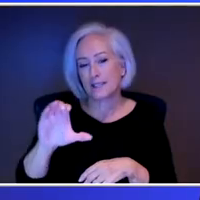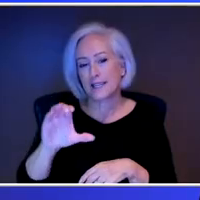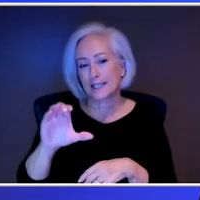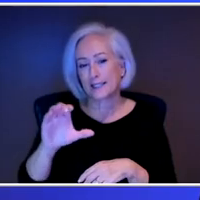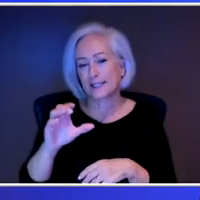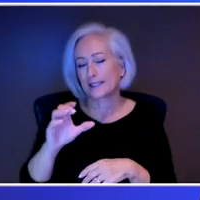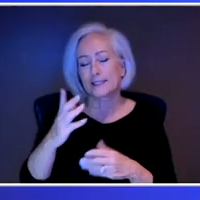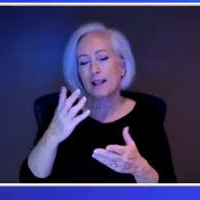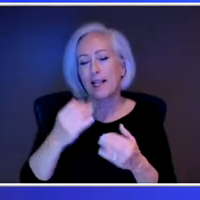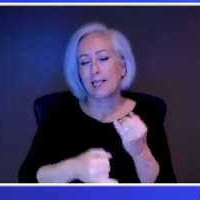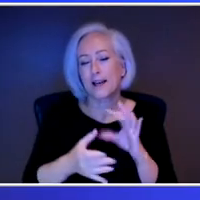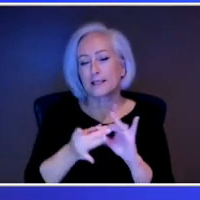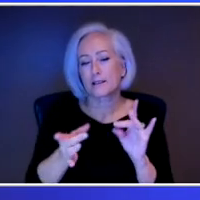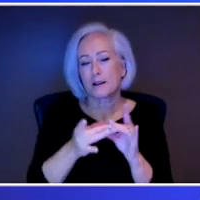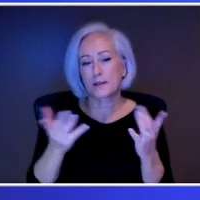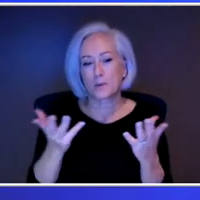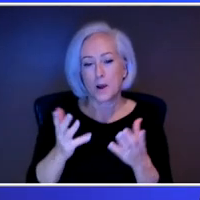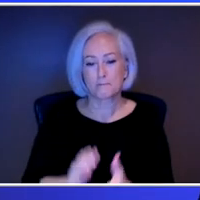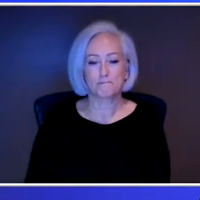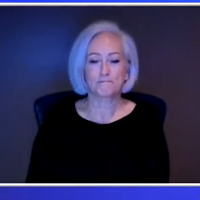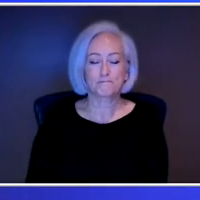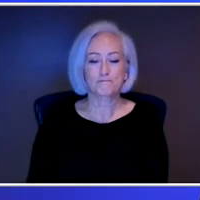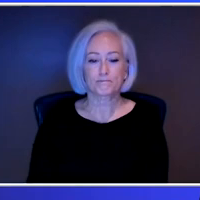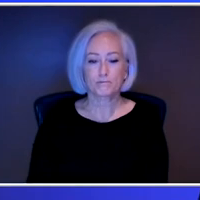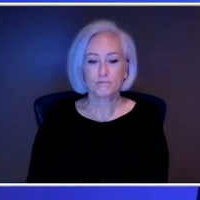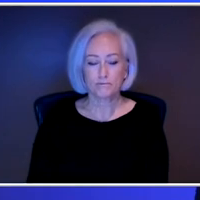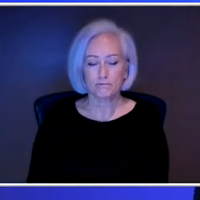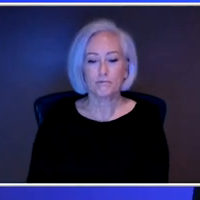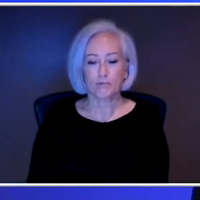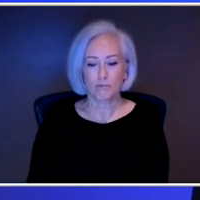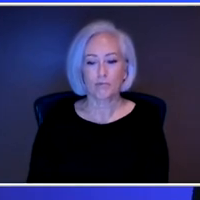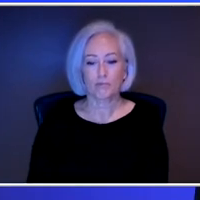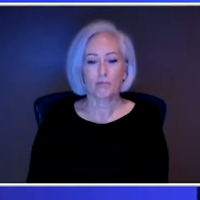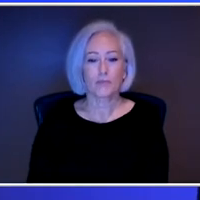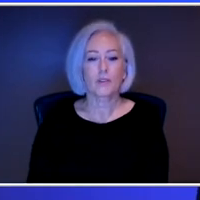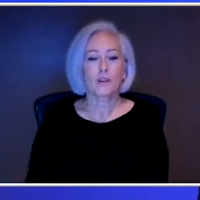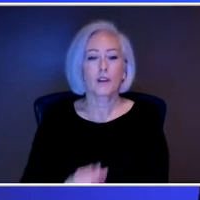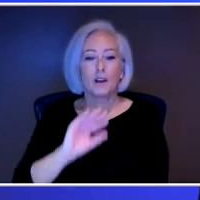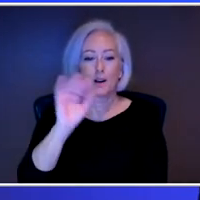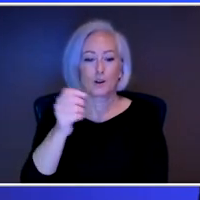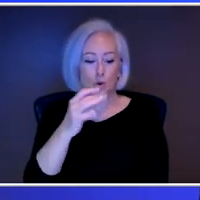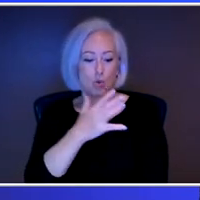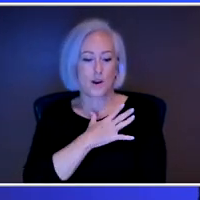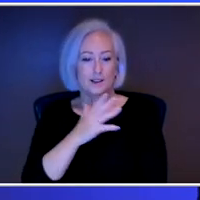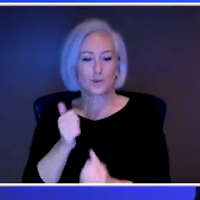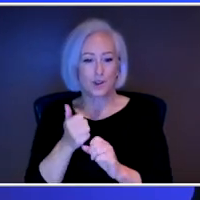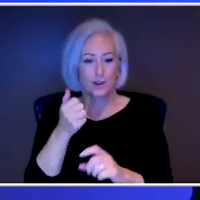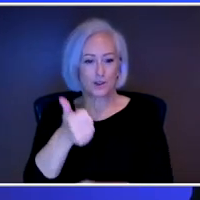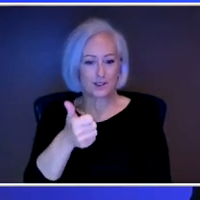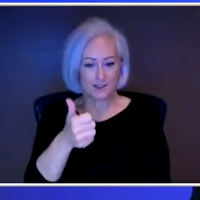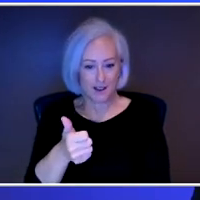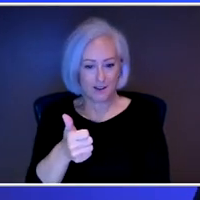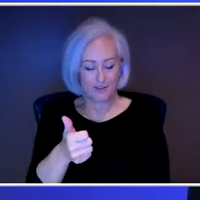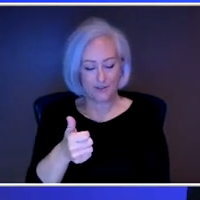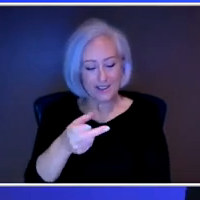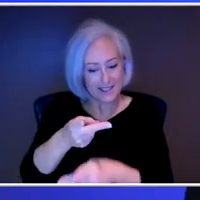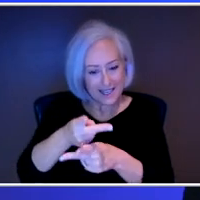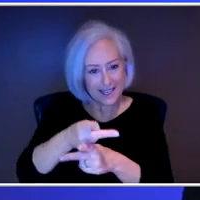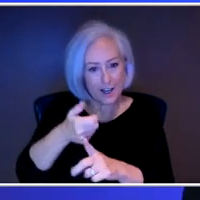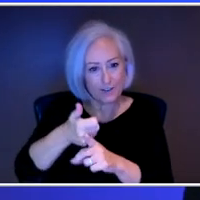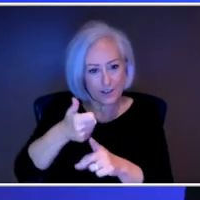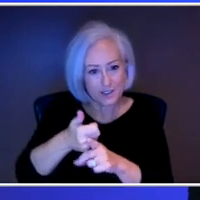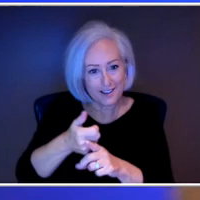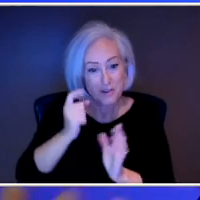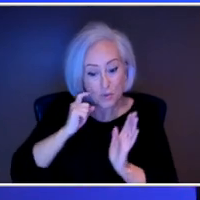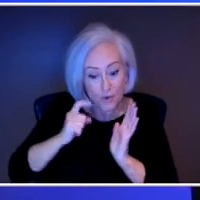You know, for real, I think it's just about giving yourself grace, taking moments to take care of yourself, recognizing that you do have to put